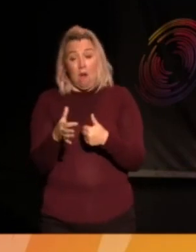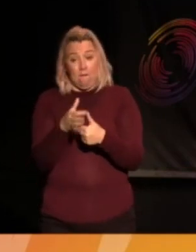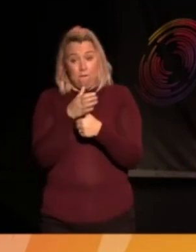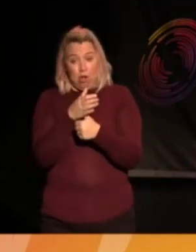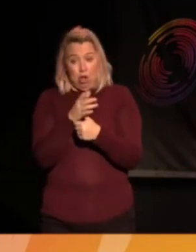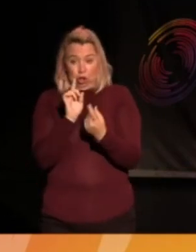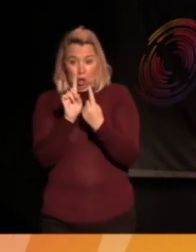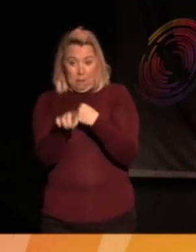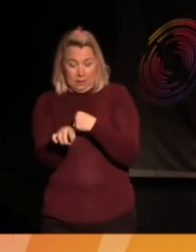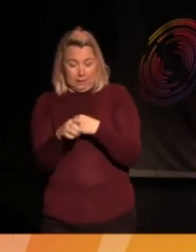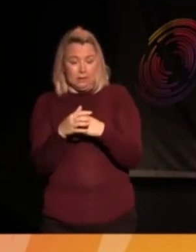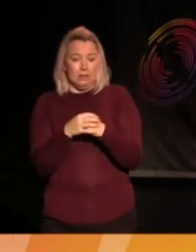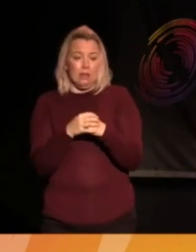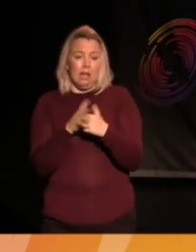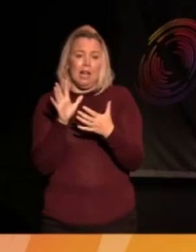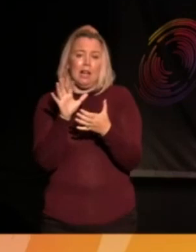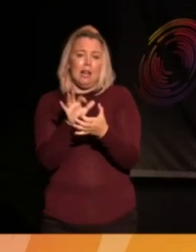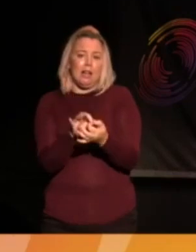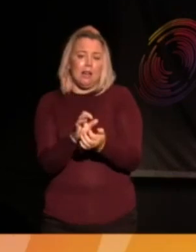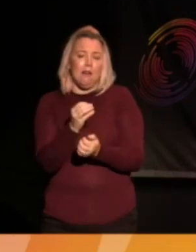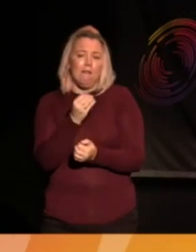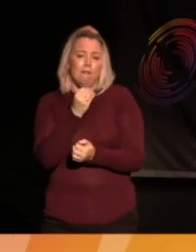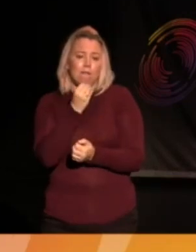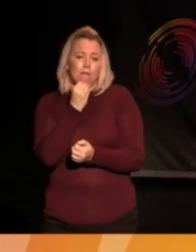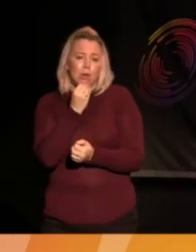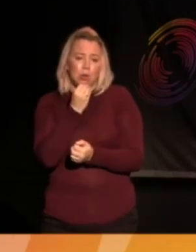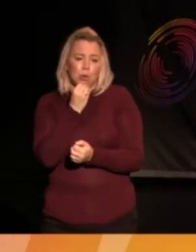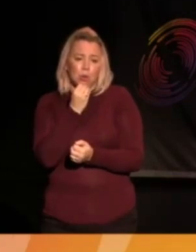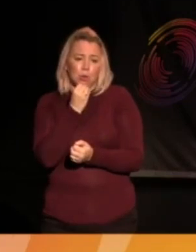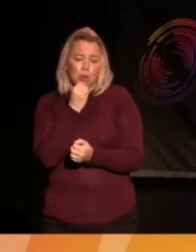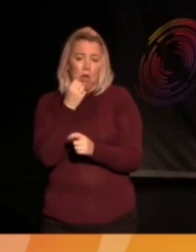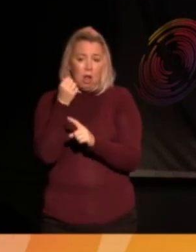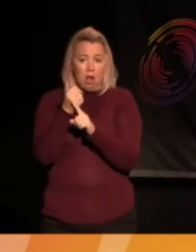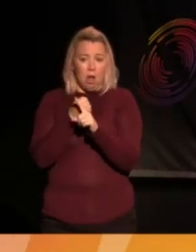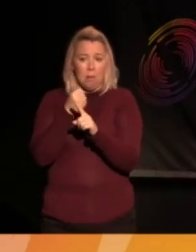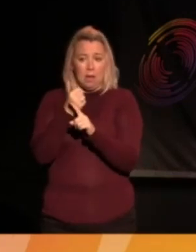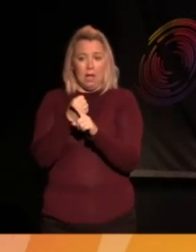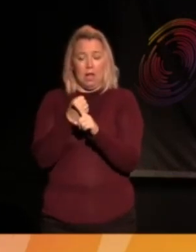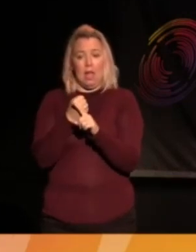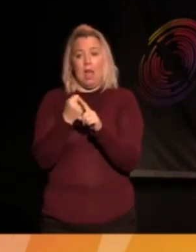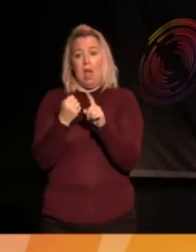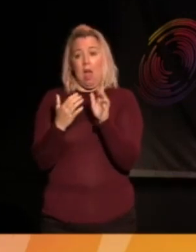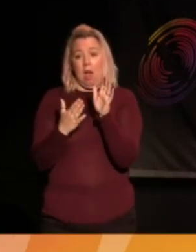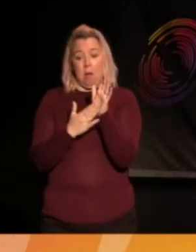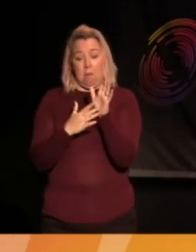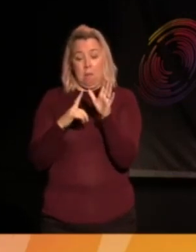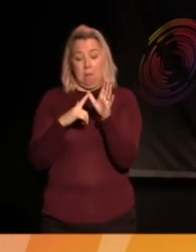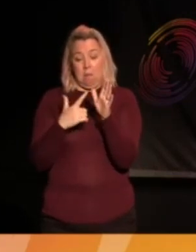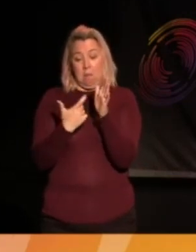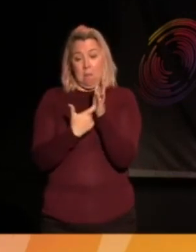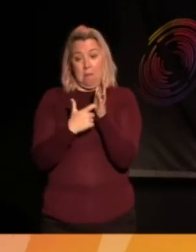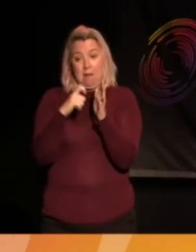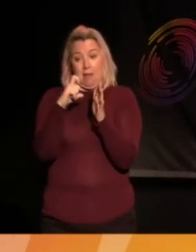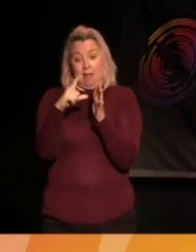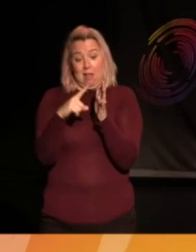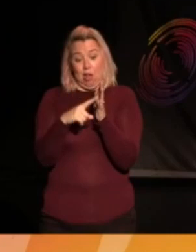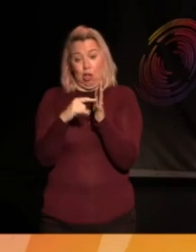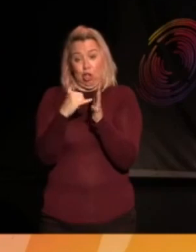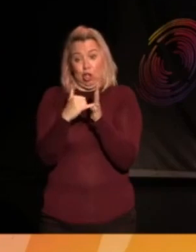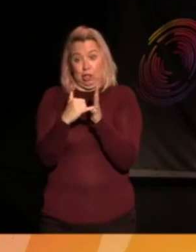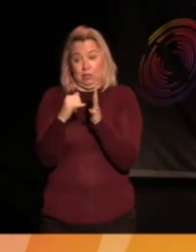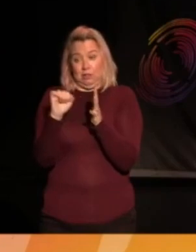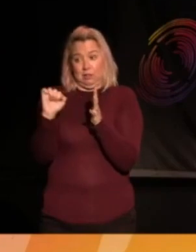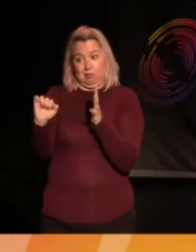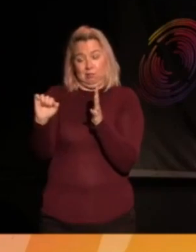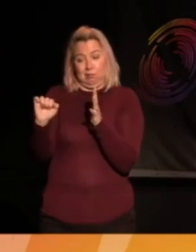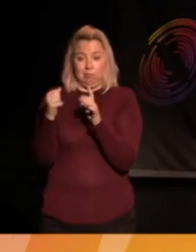about the food, the food lobby and Marcus Rushford. I saw something on television